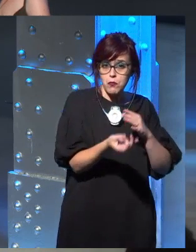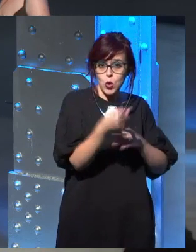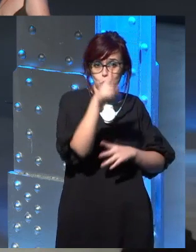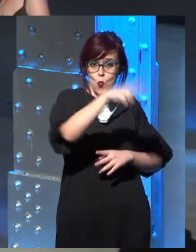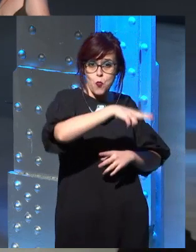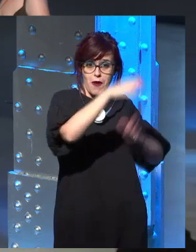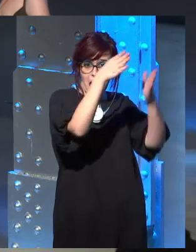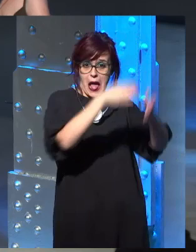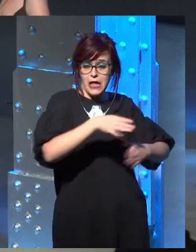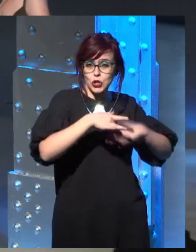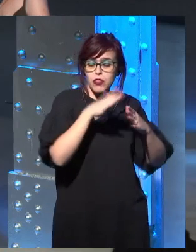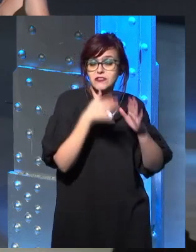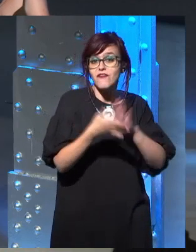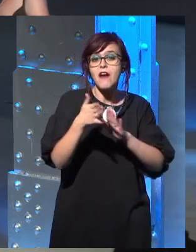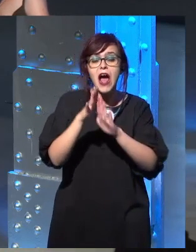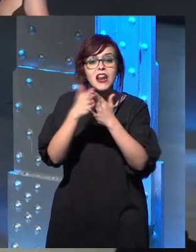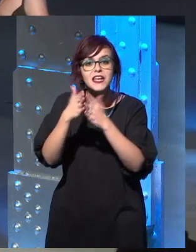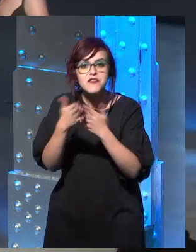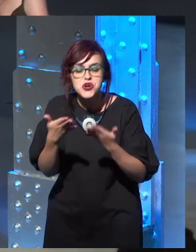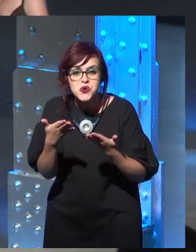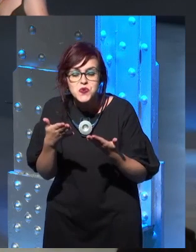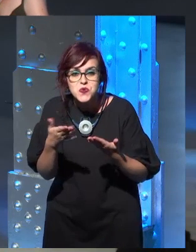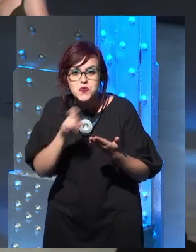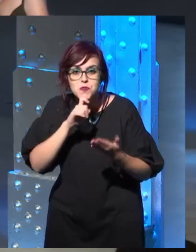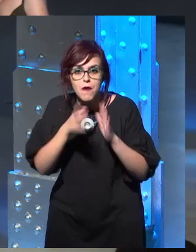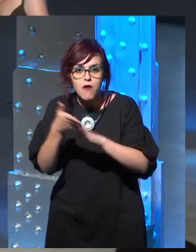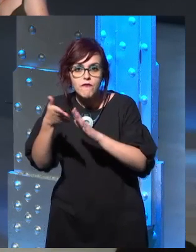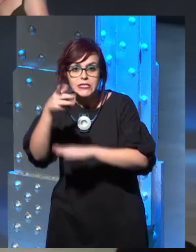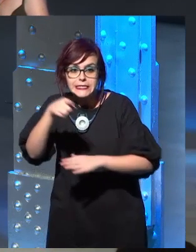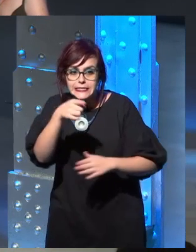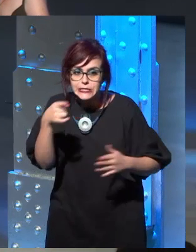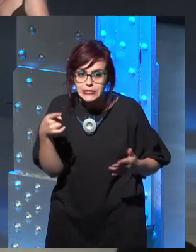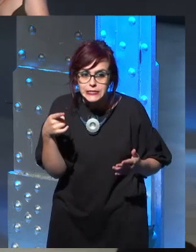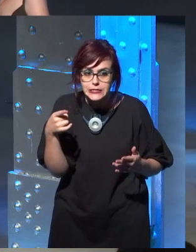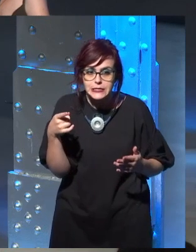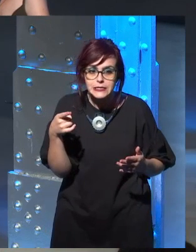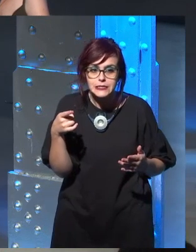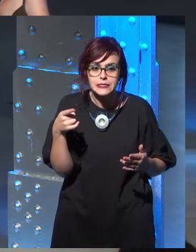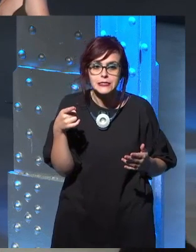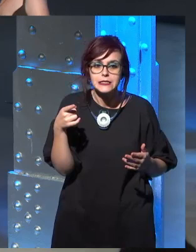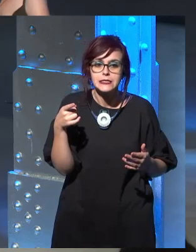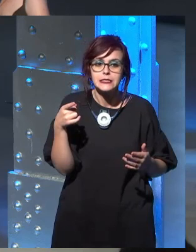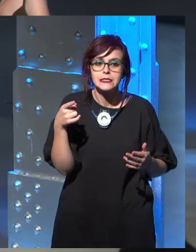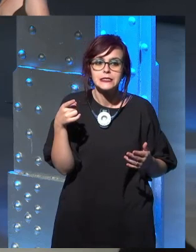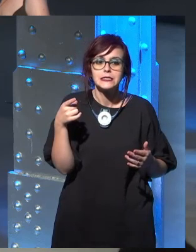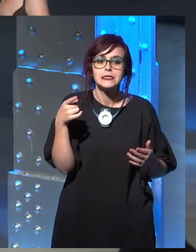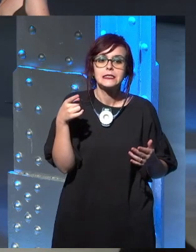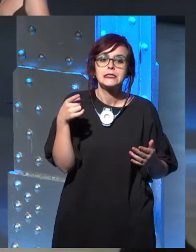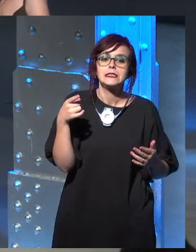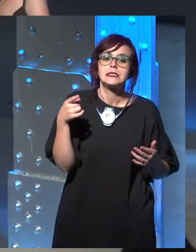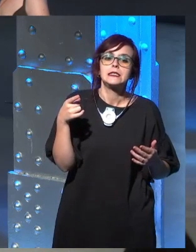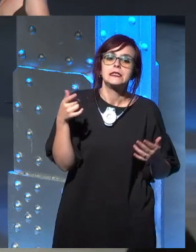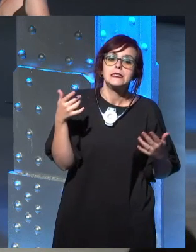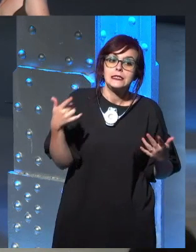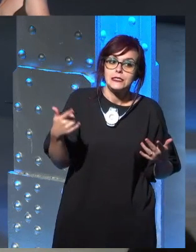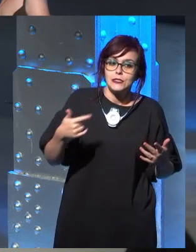series, do you think more or less that shows the fate of those characters in the books? I would not, I would not go that far myself. I